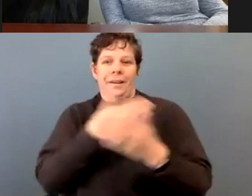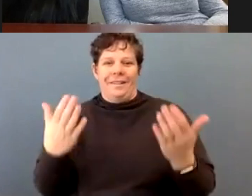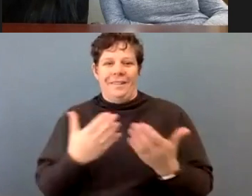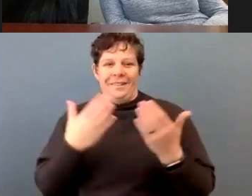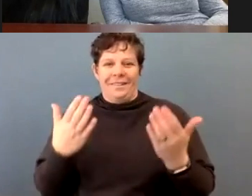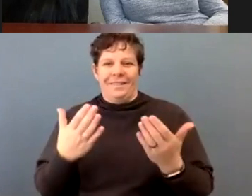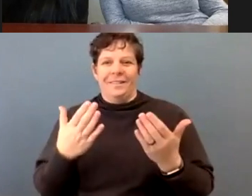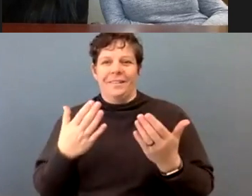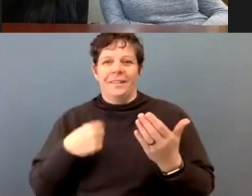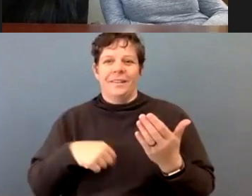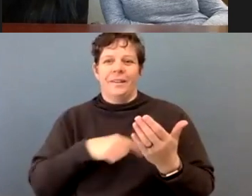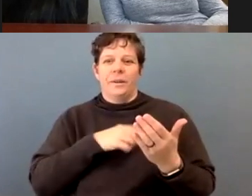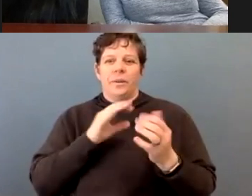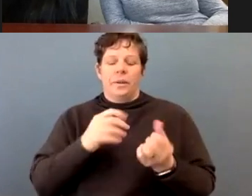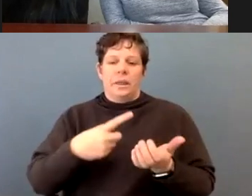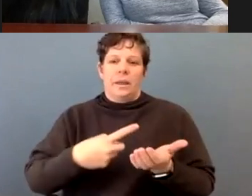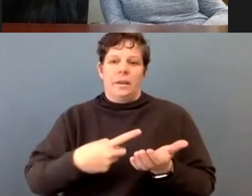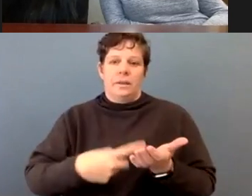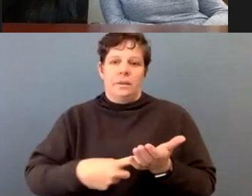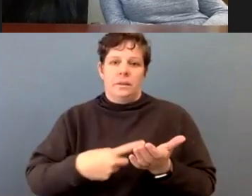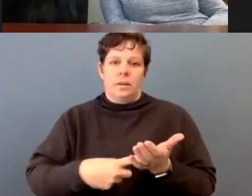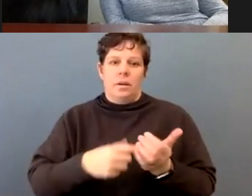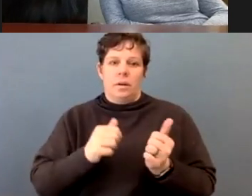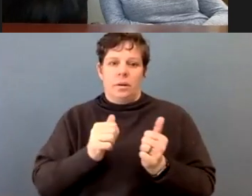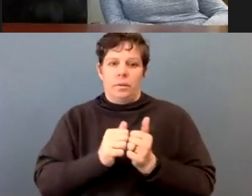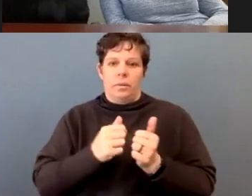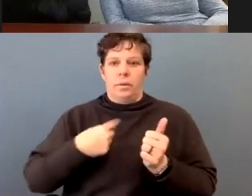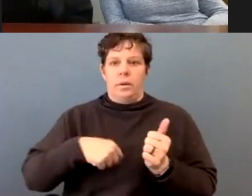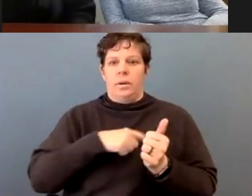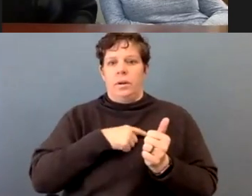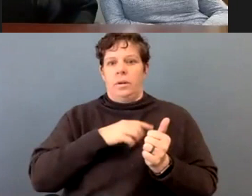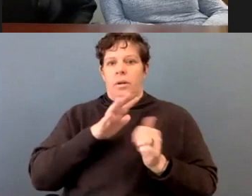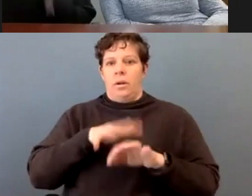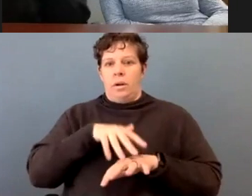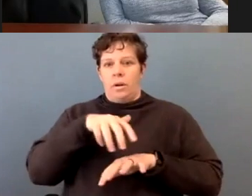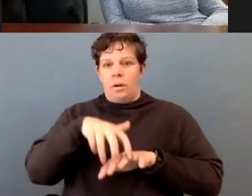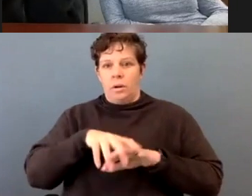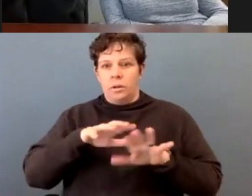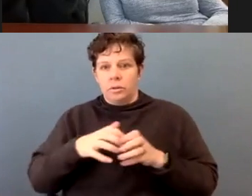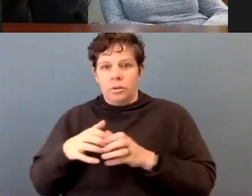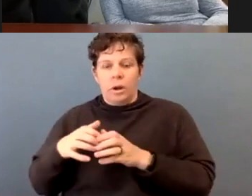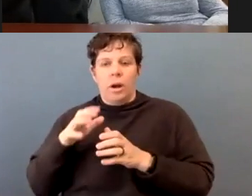talk to our, our, our own tribes and our tribal leaders.